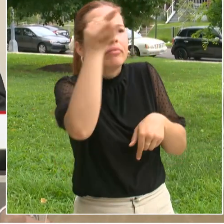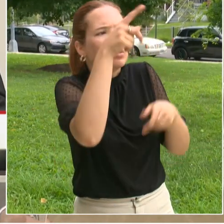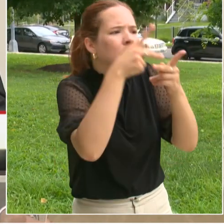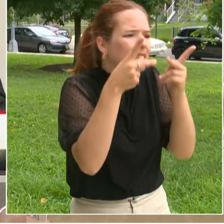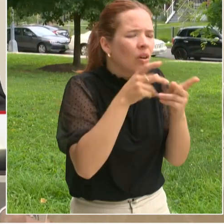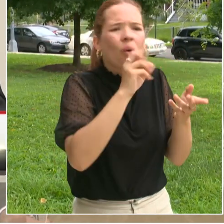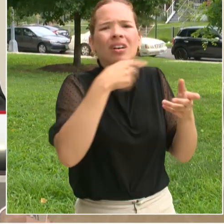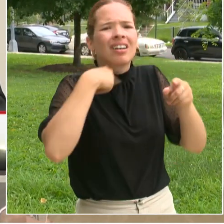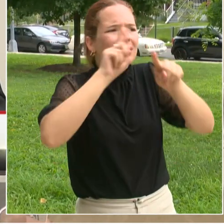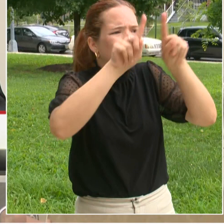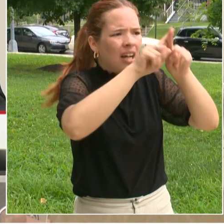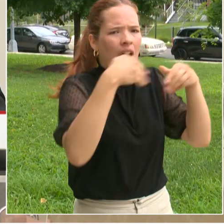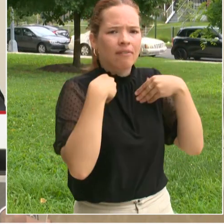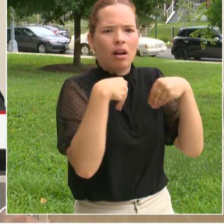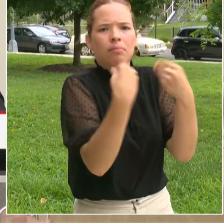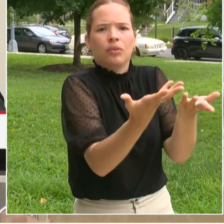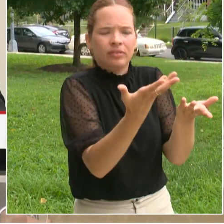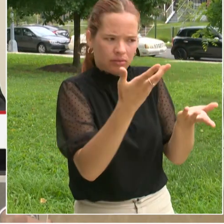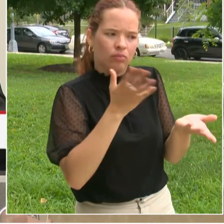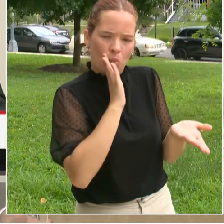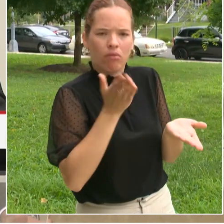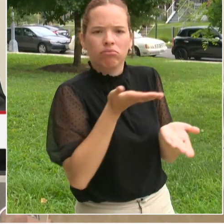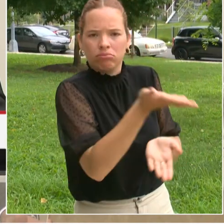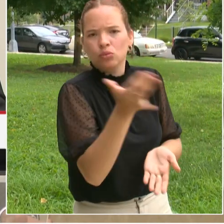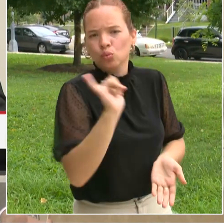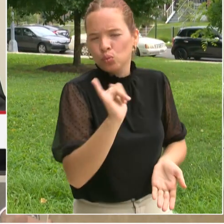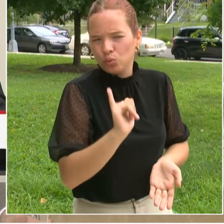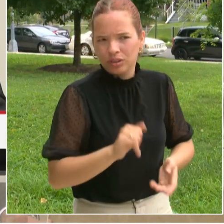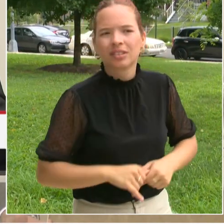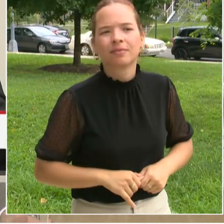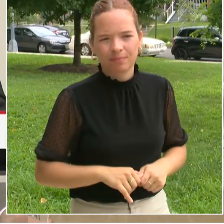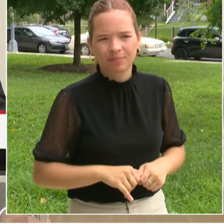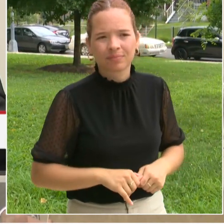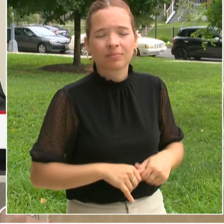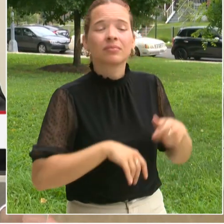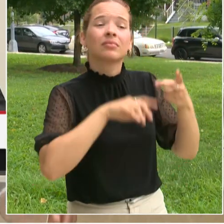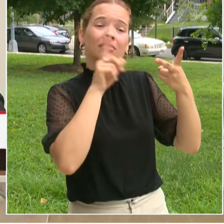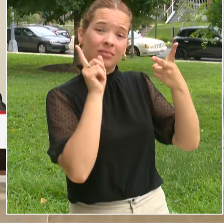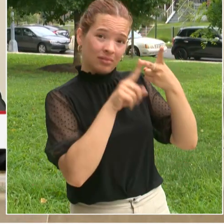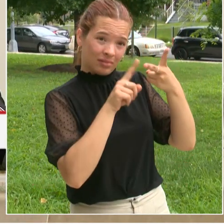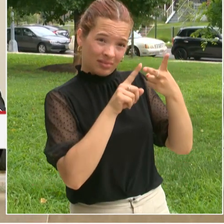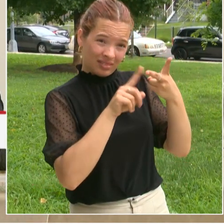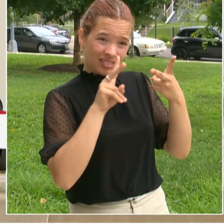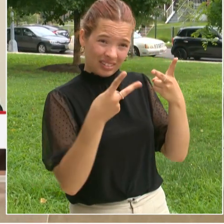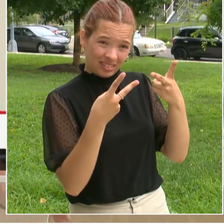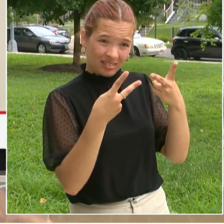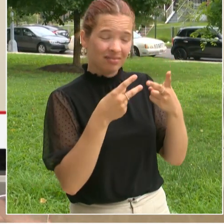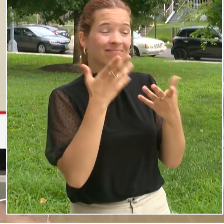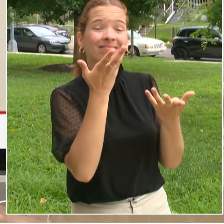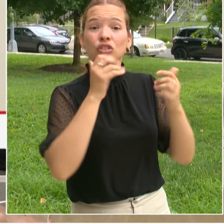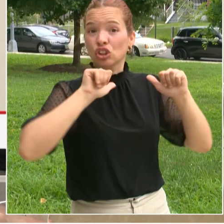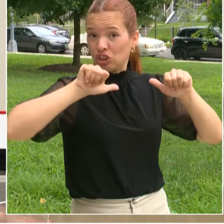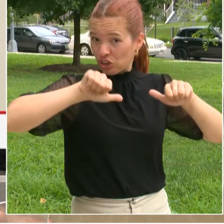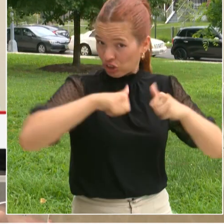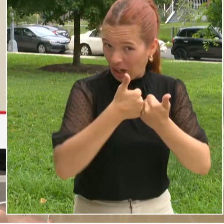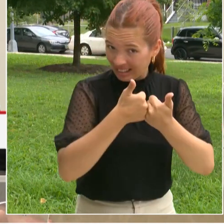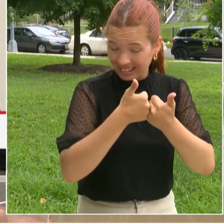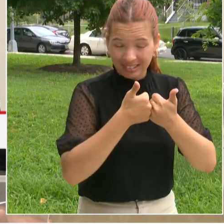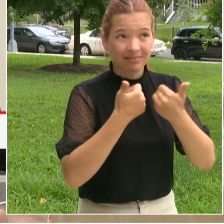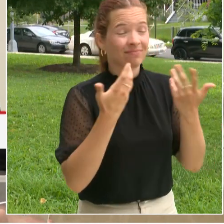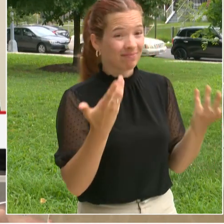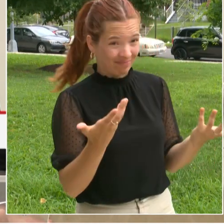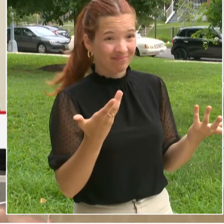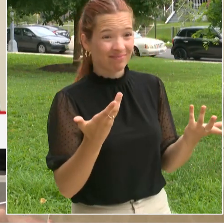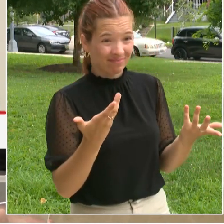the appropriate services. In terms of barriers we continue to think through and get feedback from our families of what's